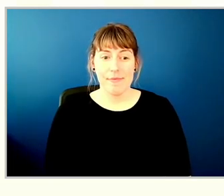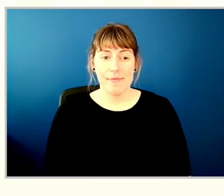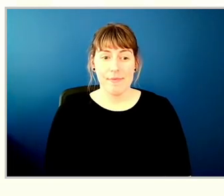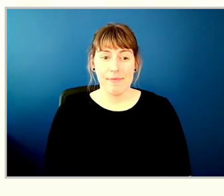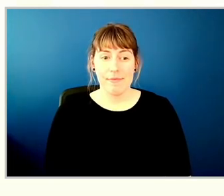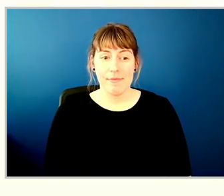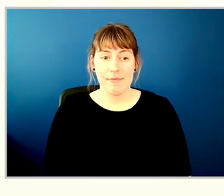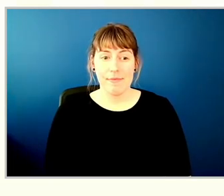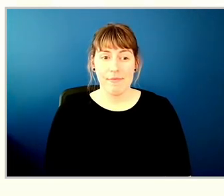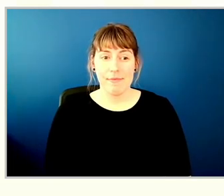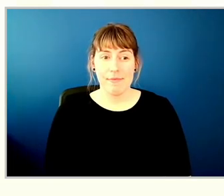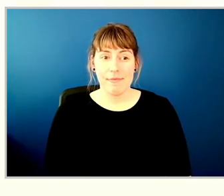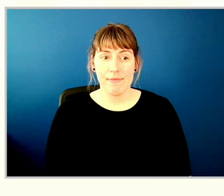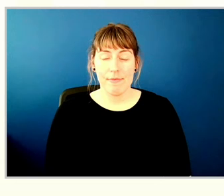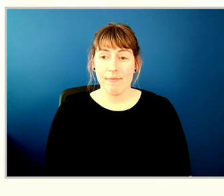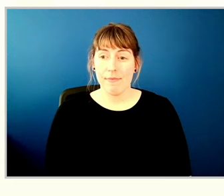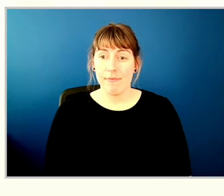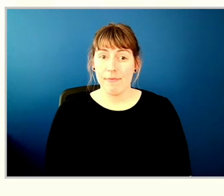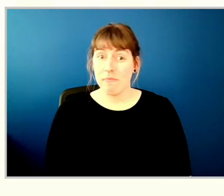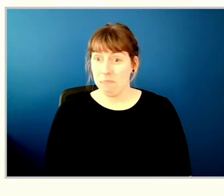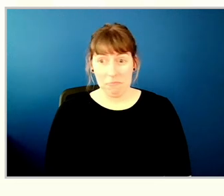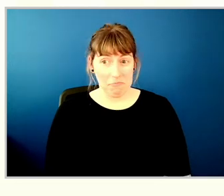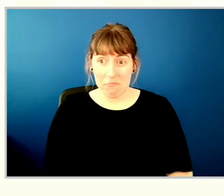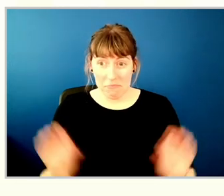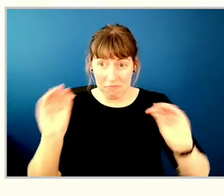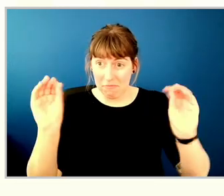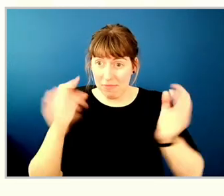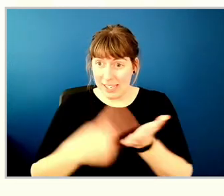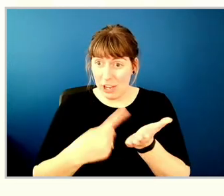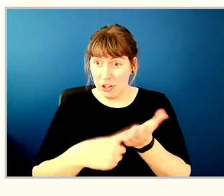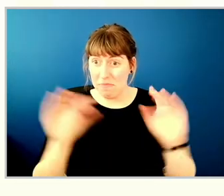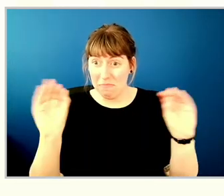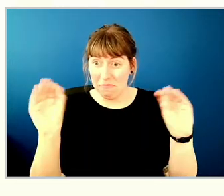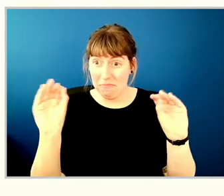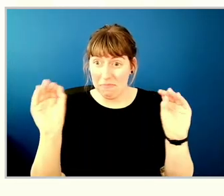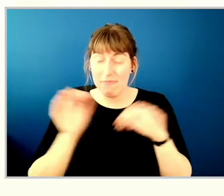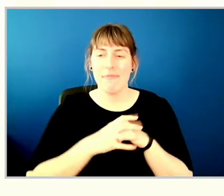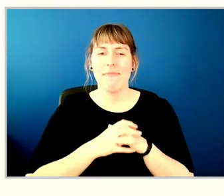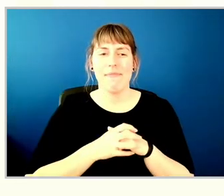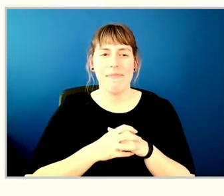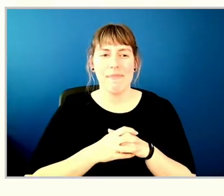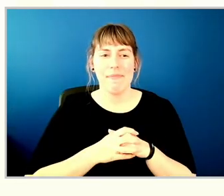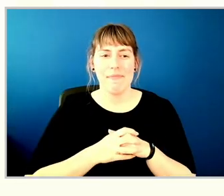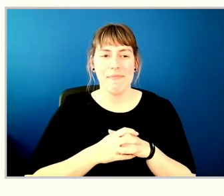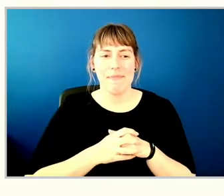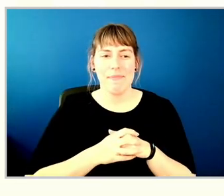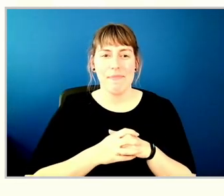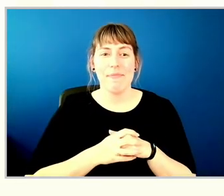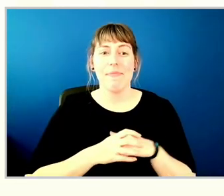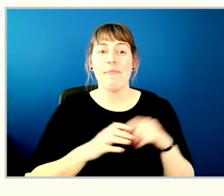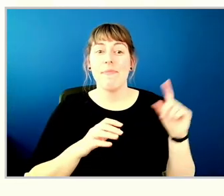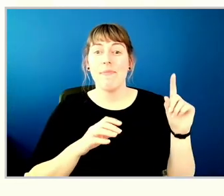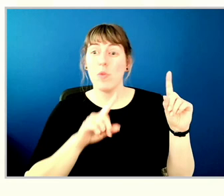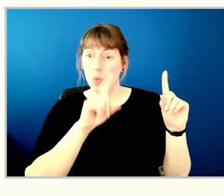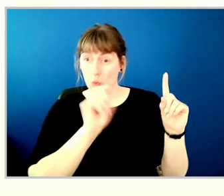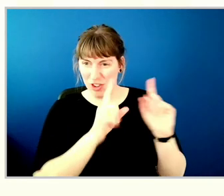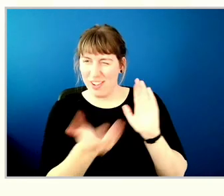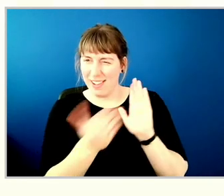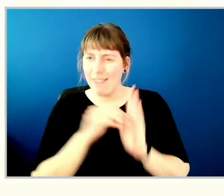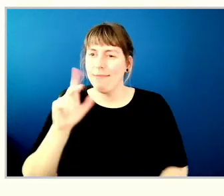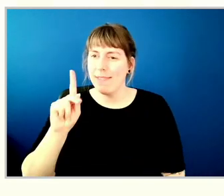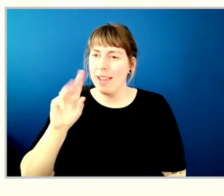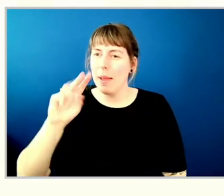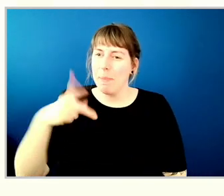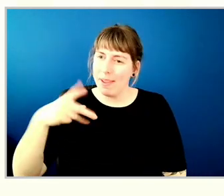i don't believe that there's any discussion taking place online so the question is should kpmg